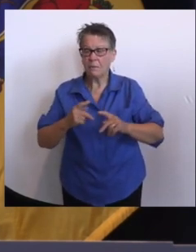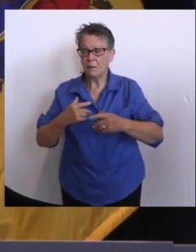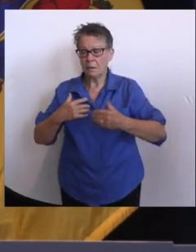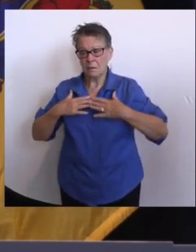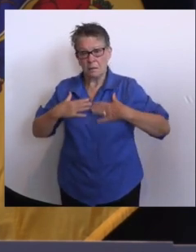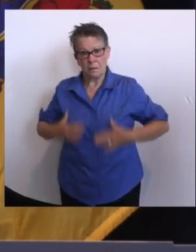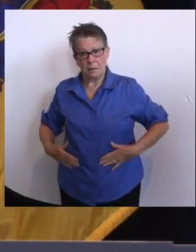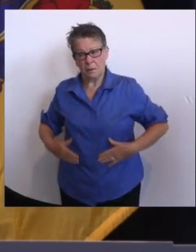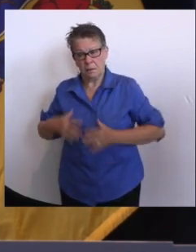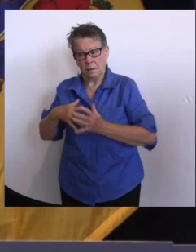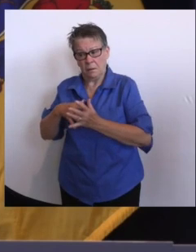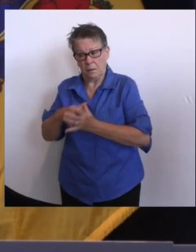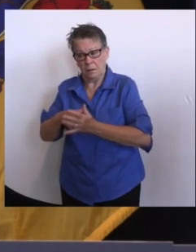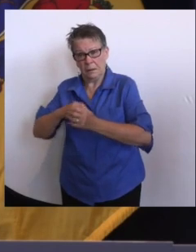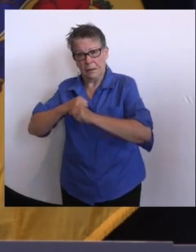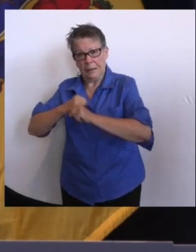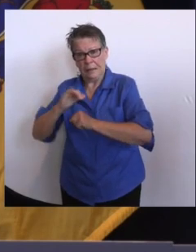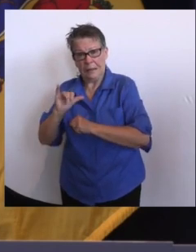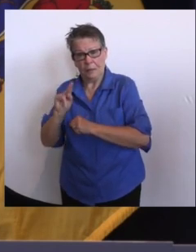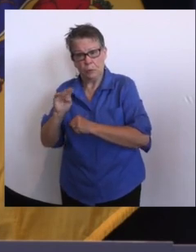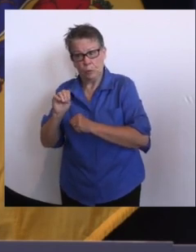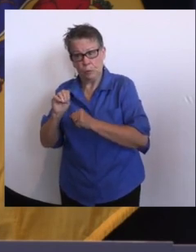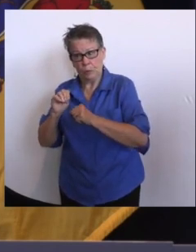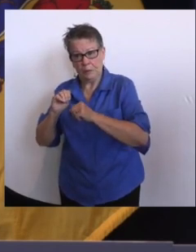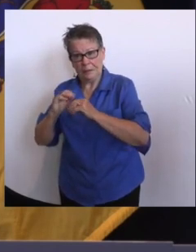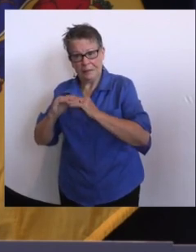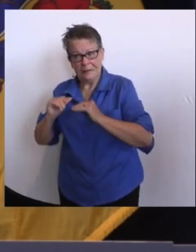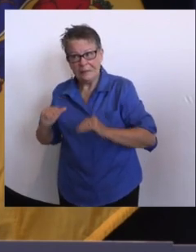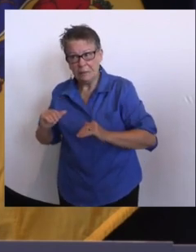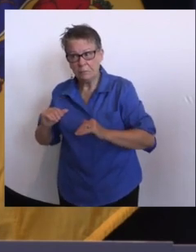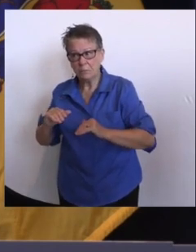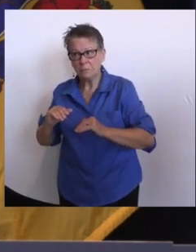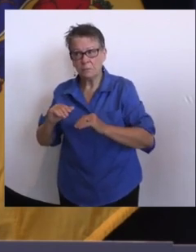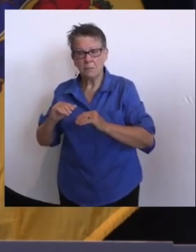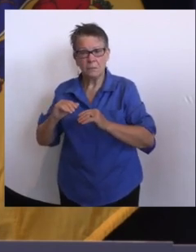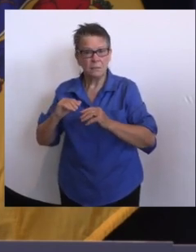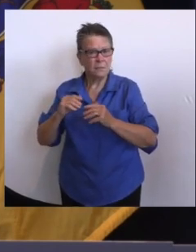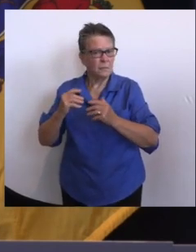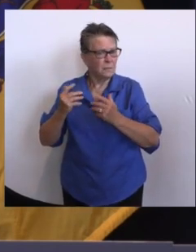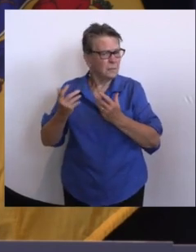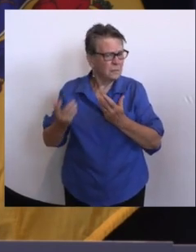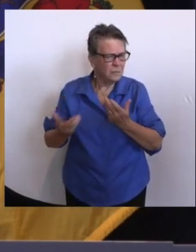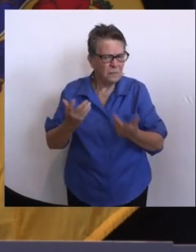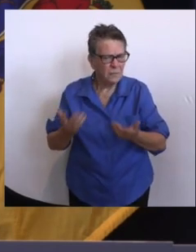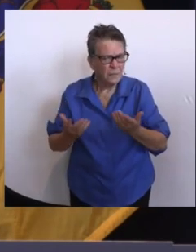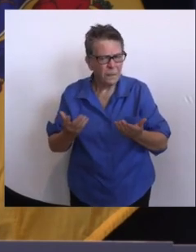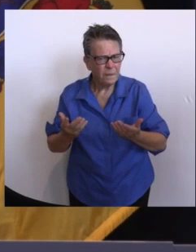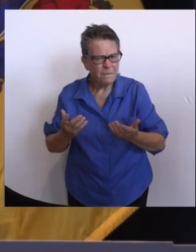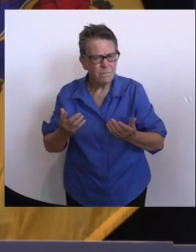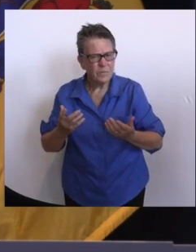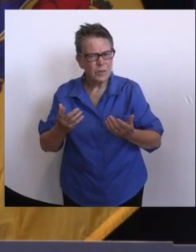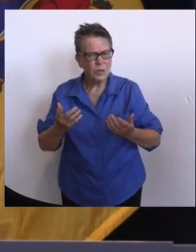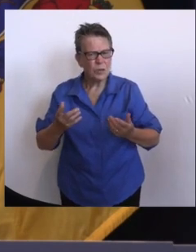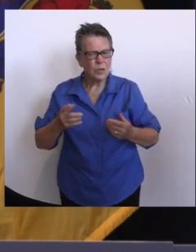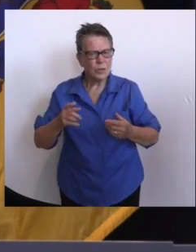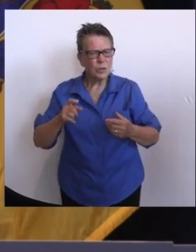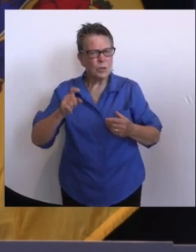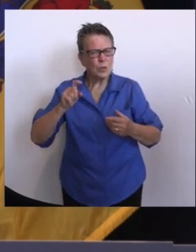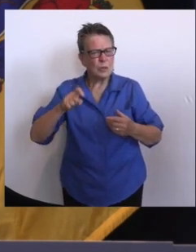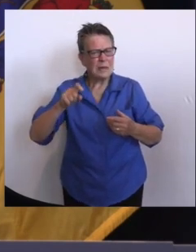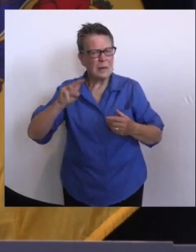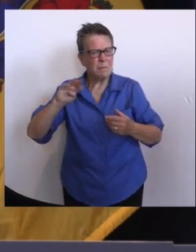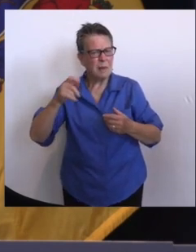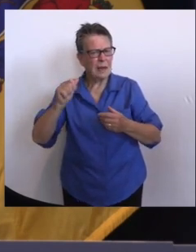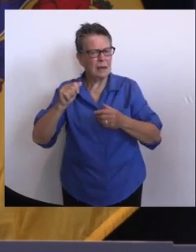a very good question. Put it differently. Do you need as many mega sites if the list of eligible folks at first is not as